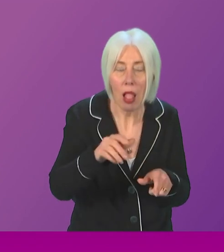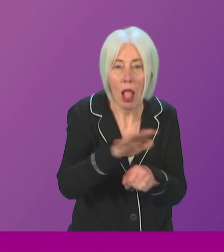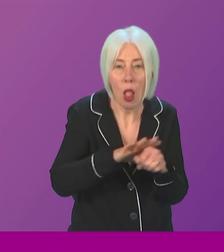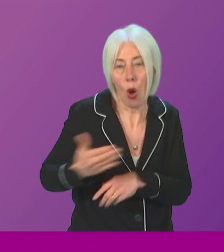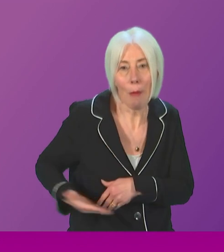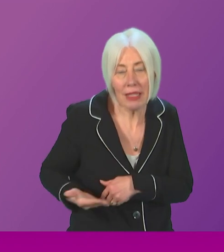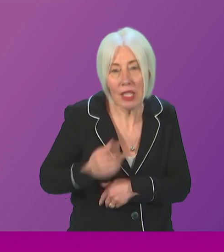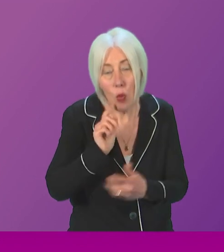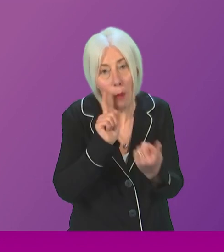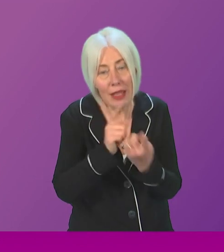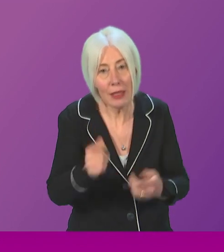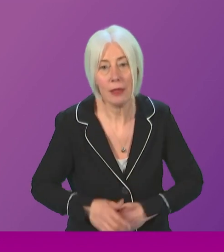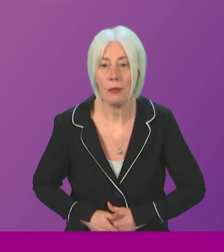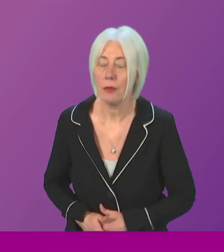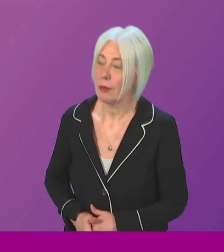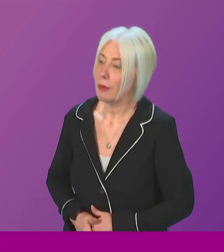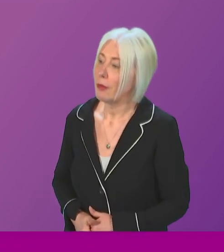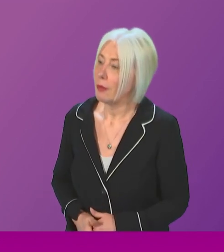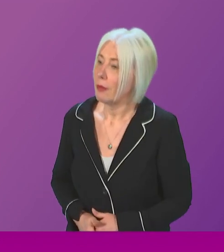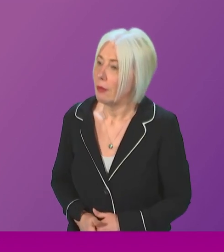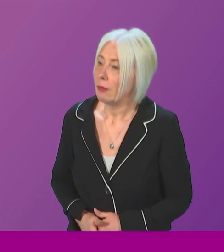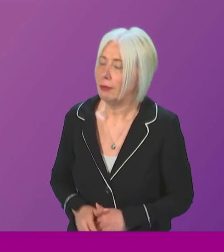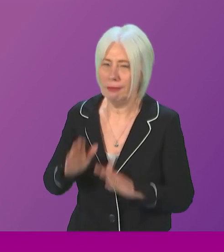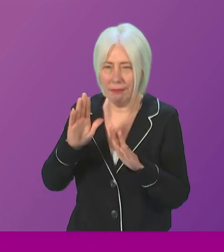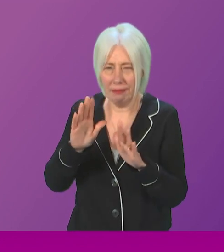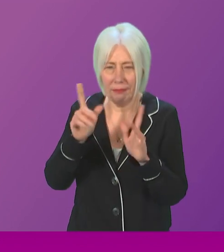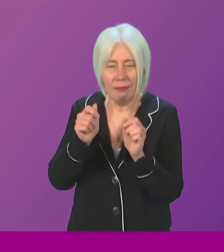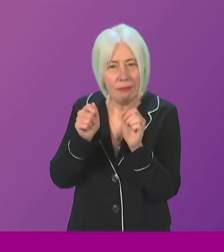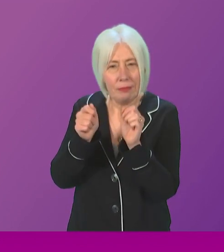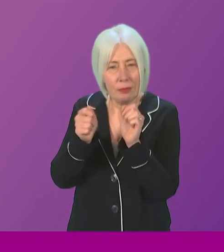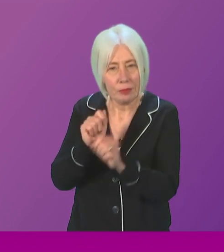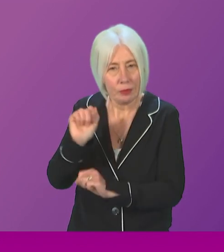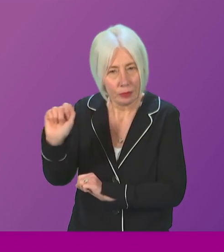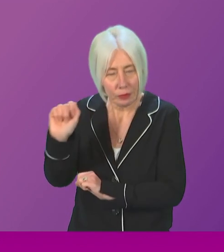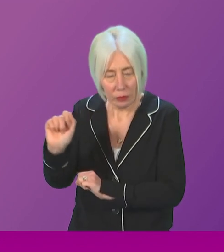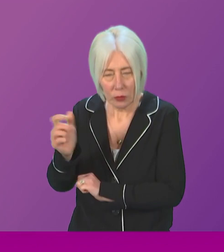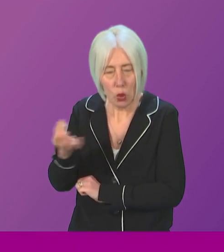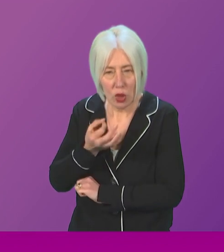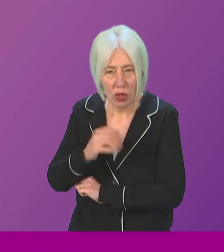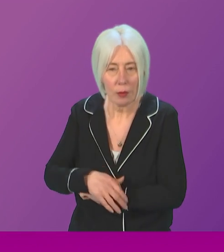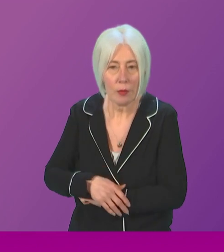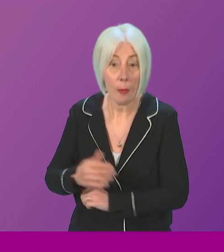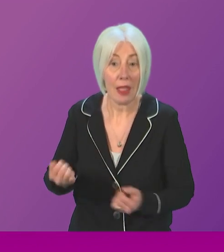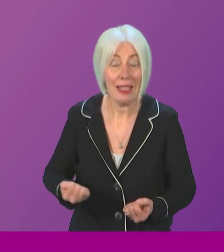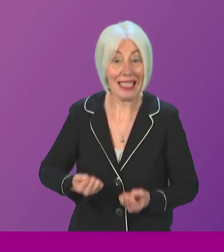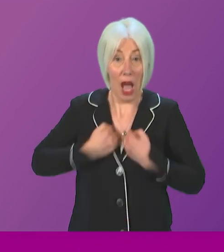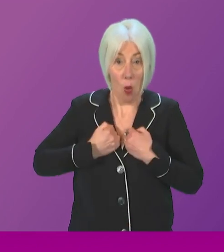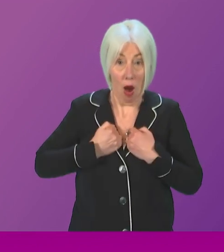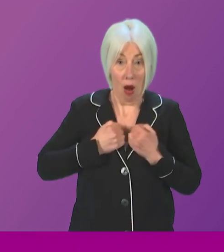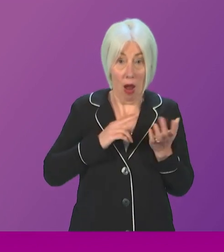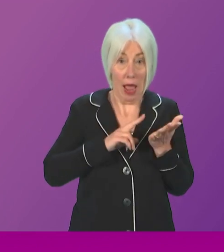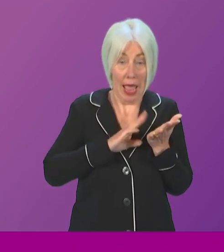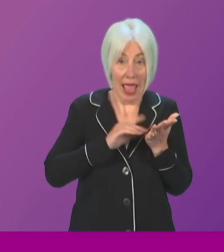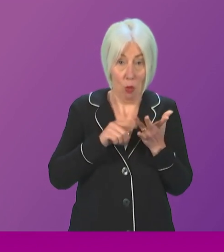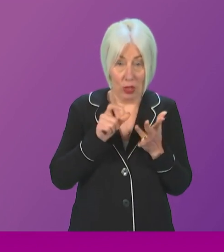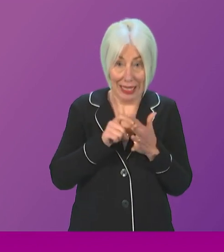Minister. Can I just, um, just a slight correction to Jimmy Helper-Johnson's question. It is our MOD, our